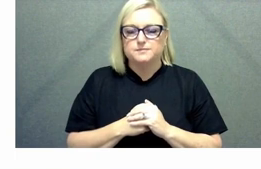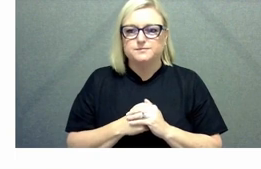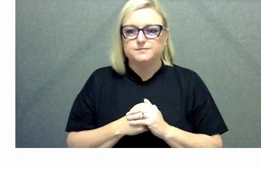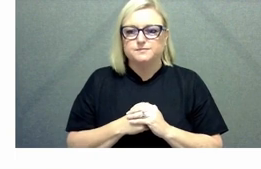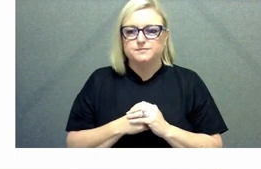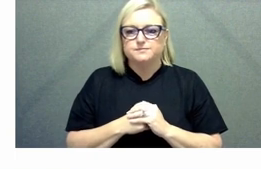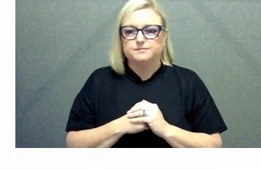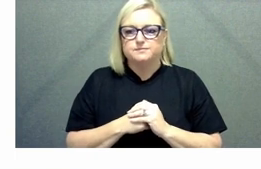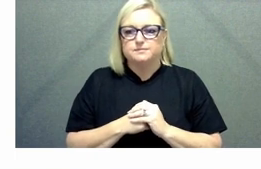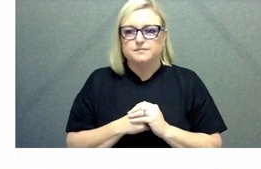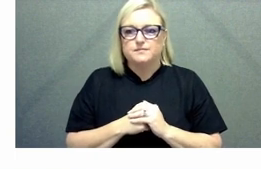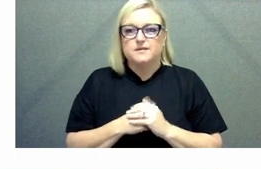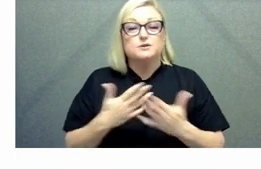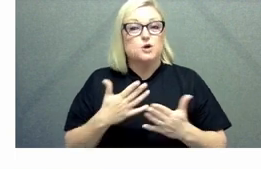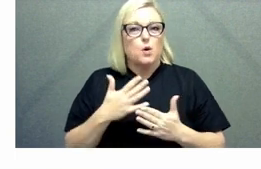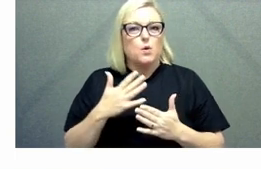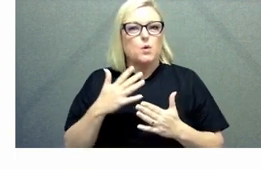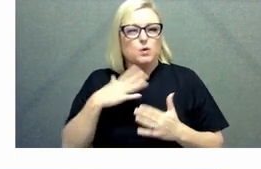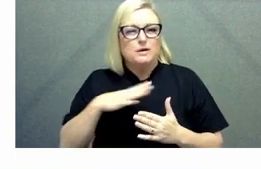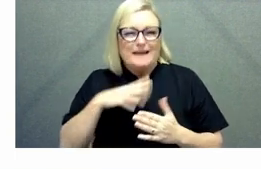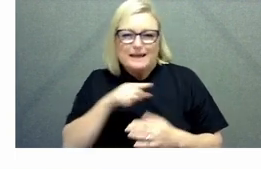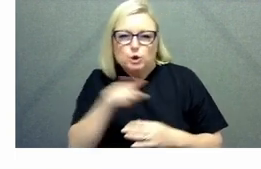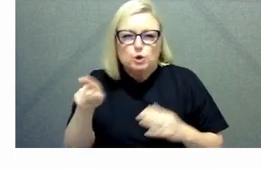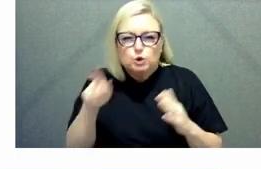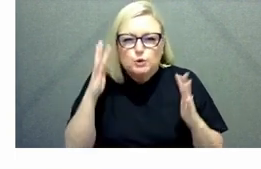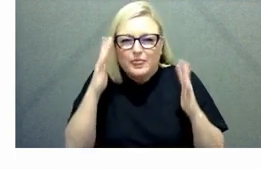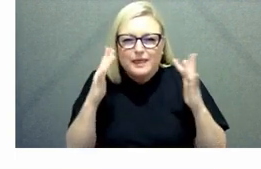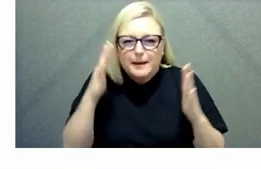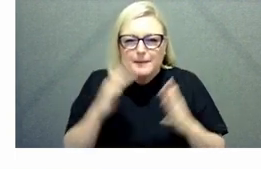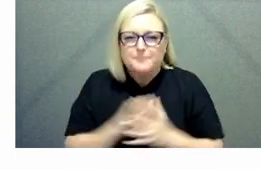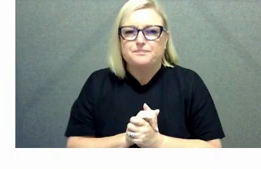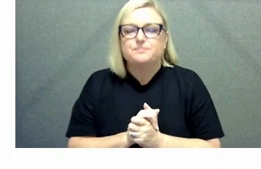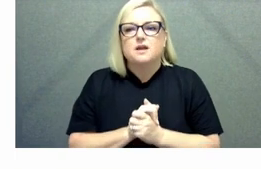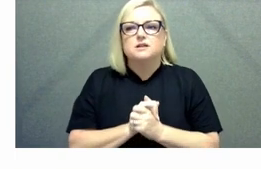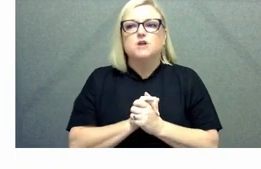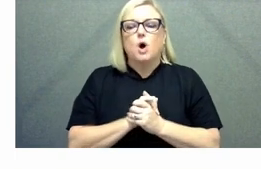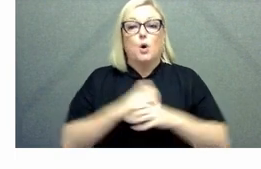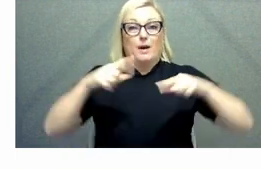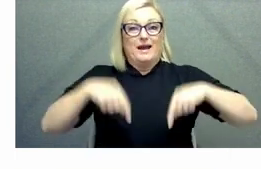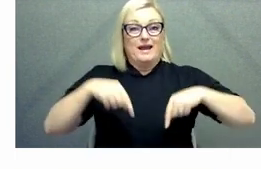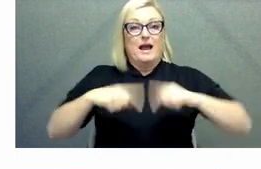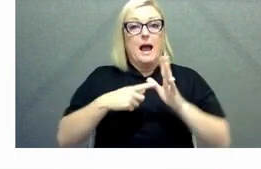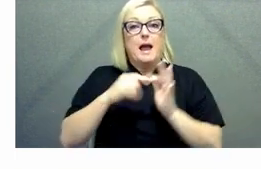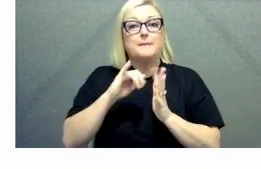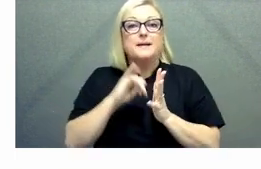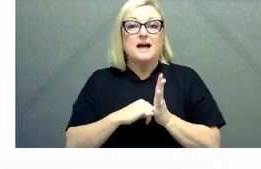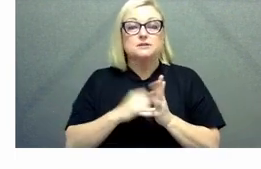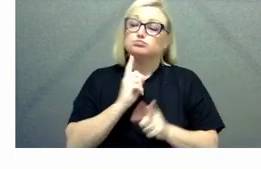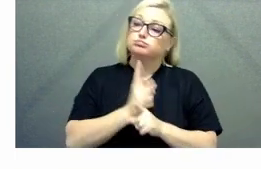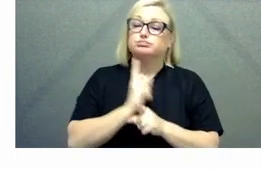take my time and read it slowly we seem to talk the talk when it comes to